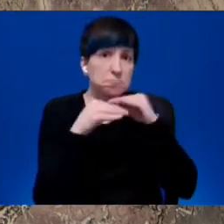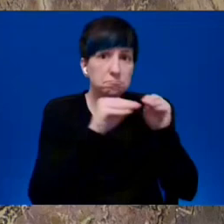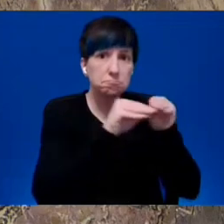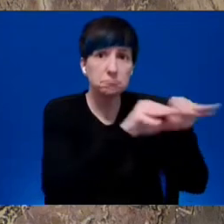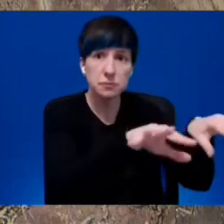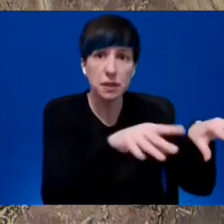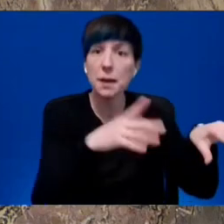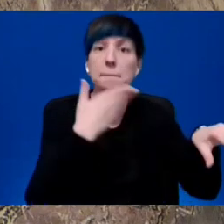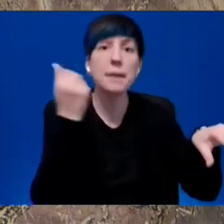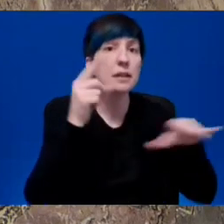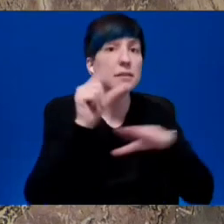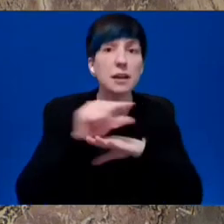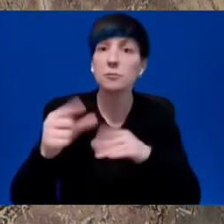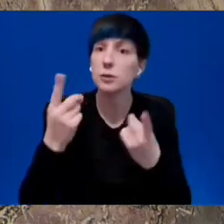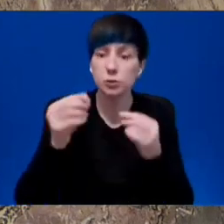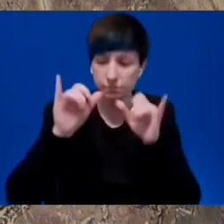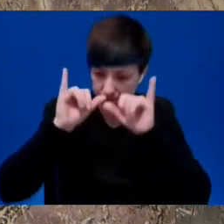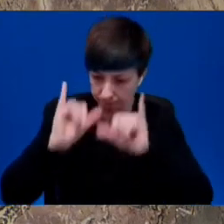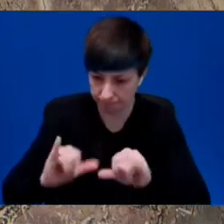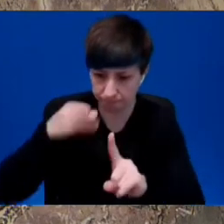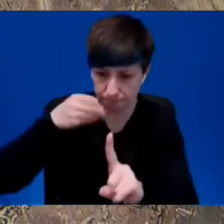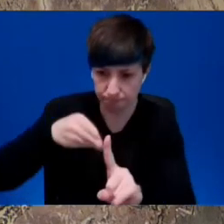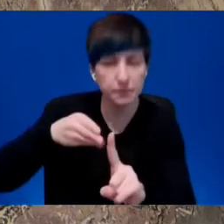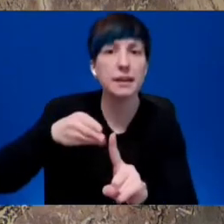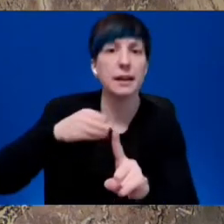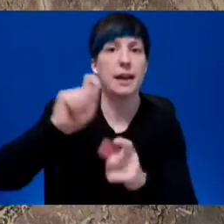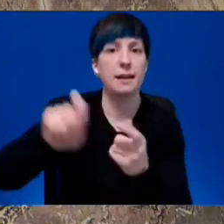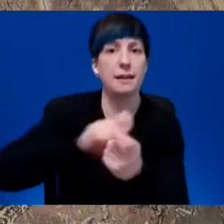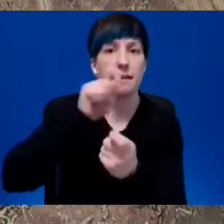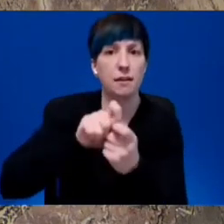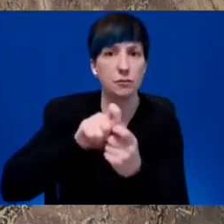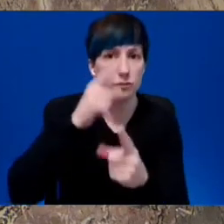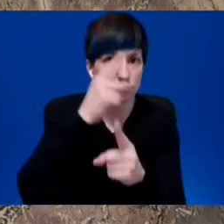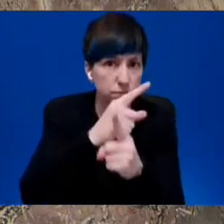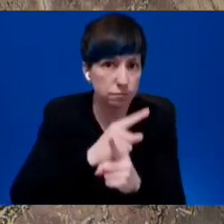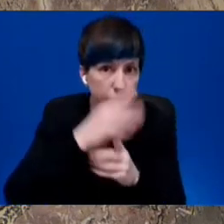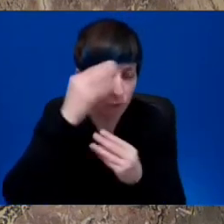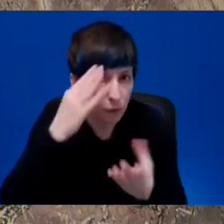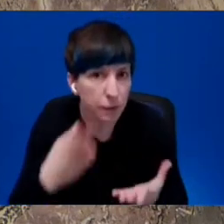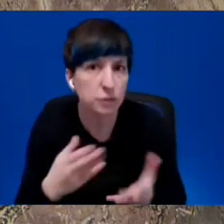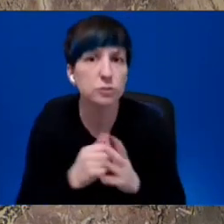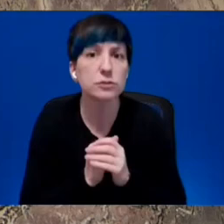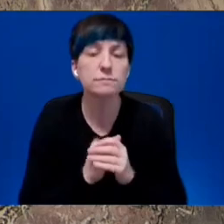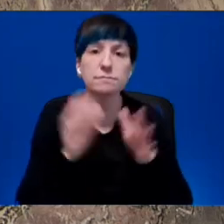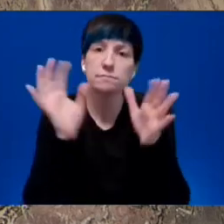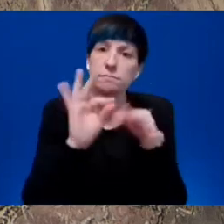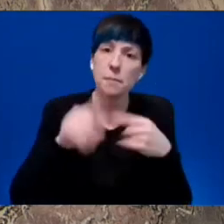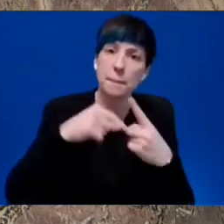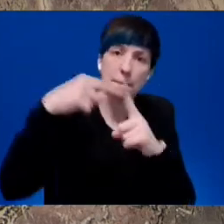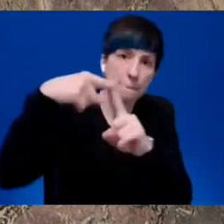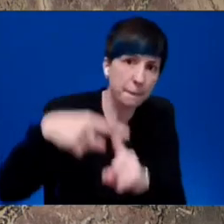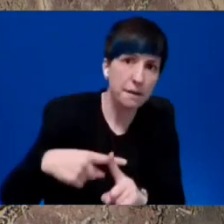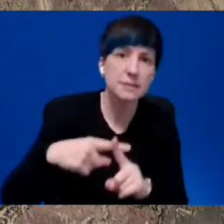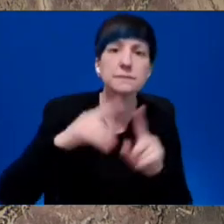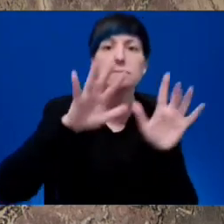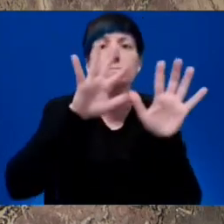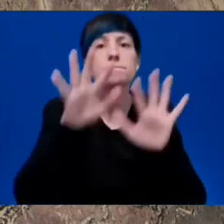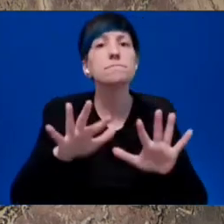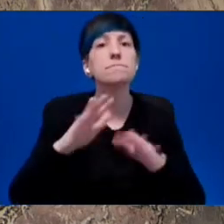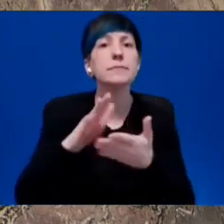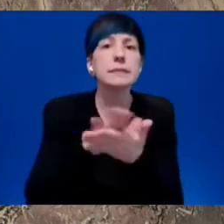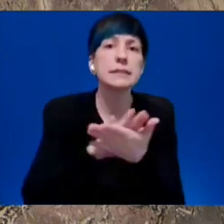information, talk about what we're doing, talk about all the benefits of a clean energy future, and ensure that British Columbians